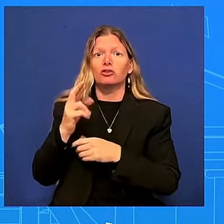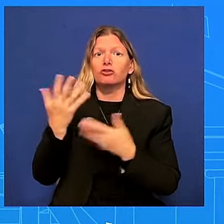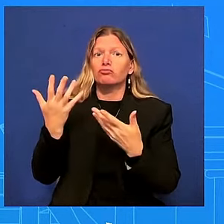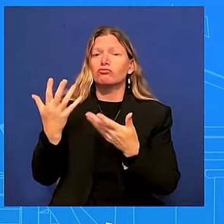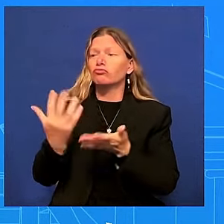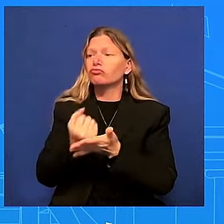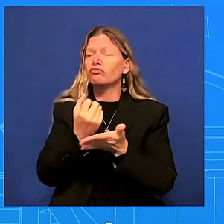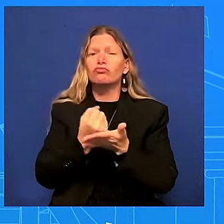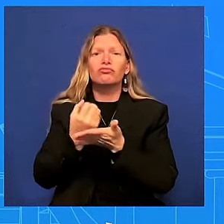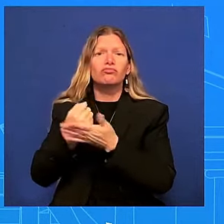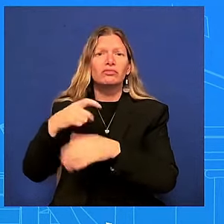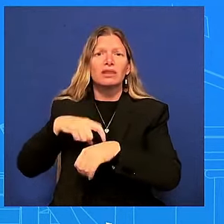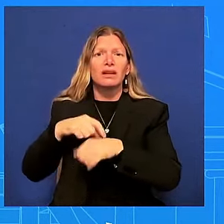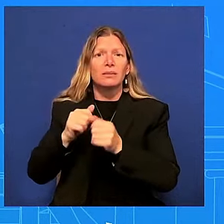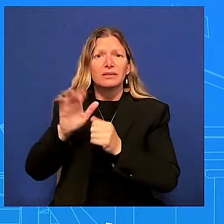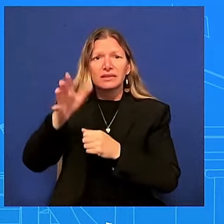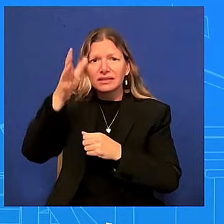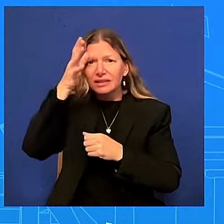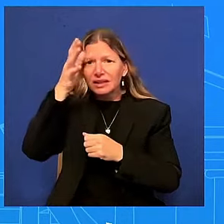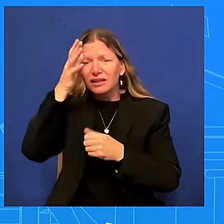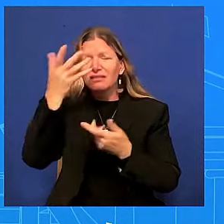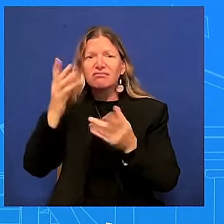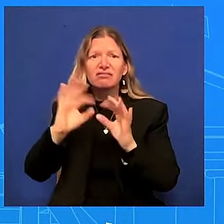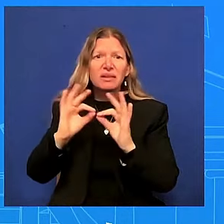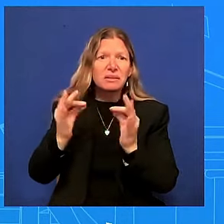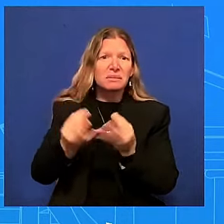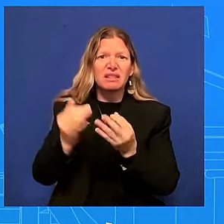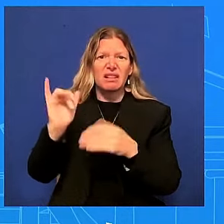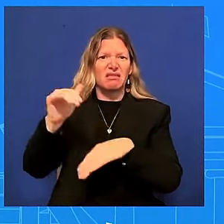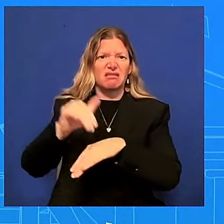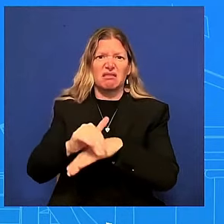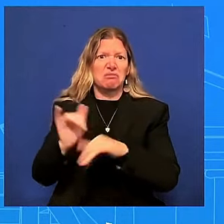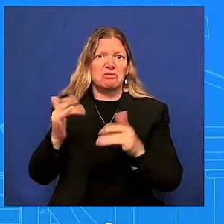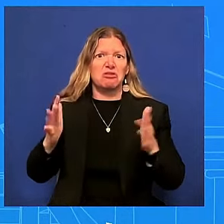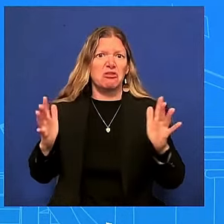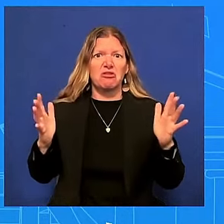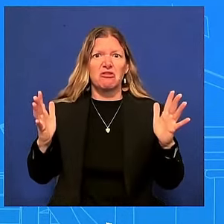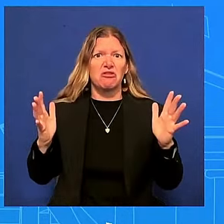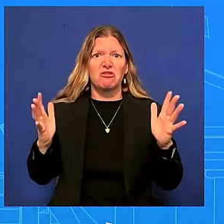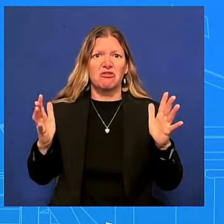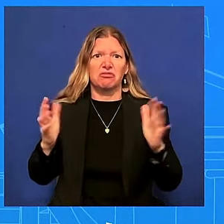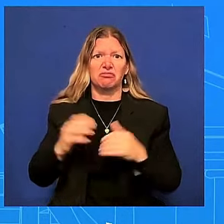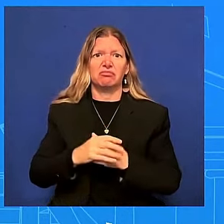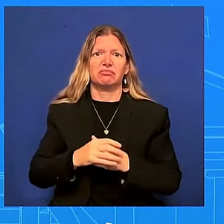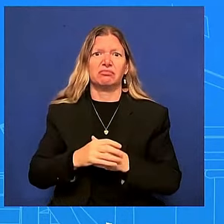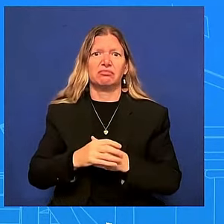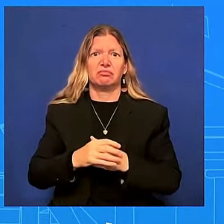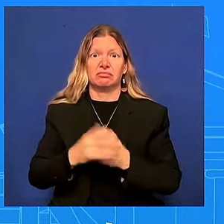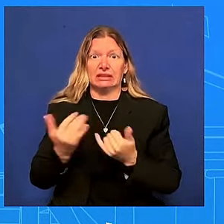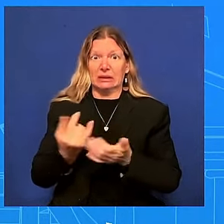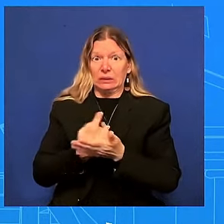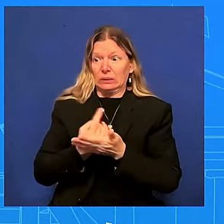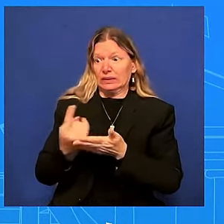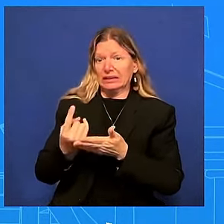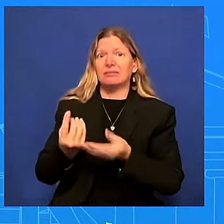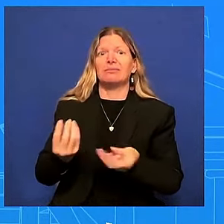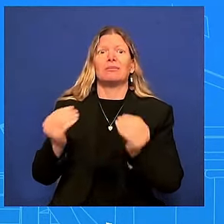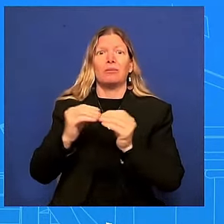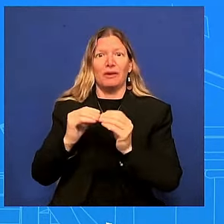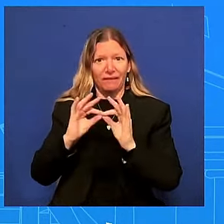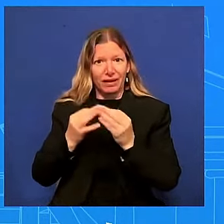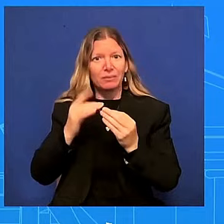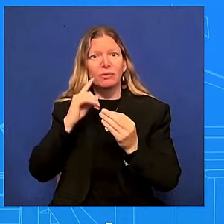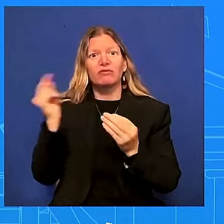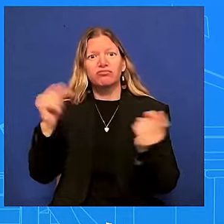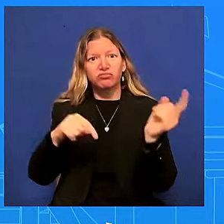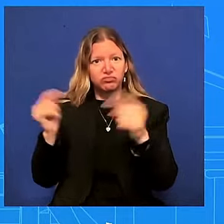that is basically what happened it is a week where there's going to be more family members who are going to come uh to the to the white house i'm sure you'll see some of